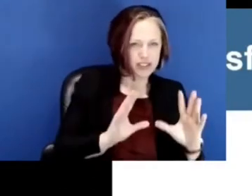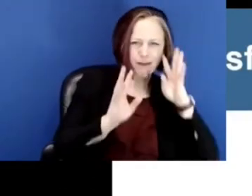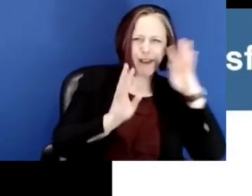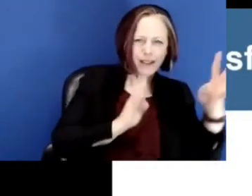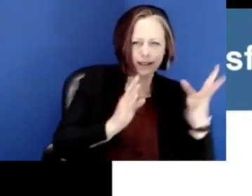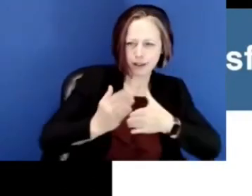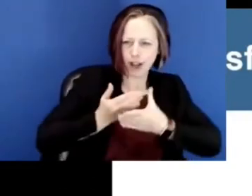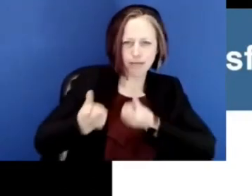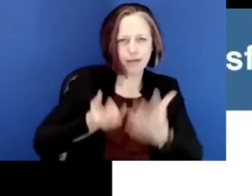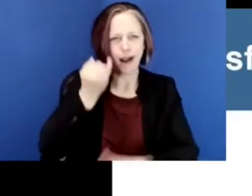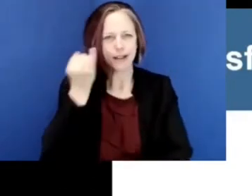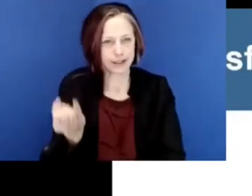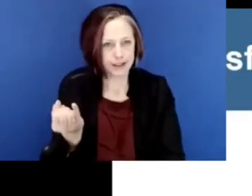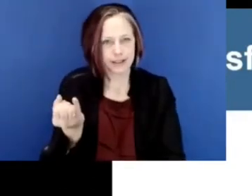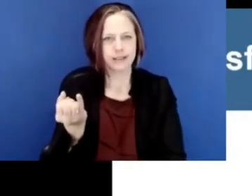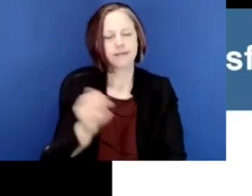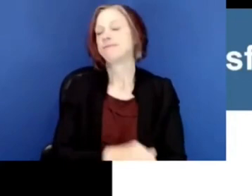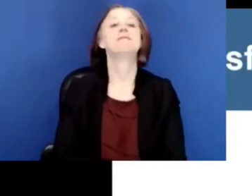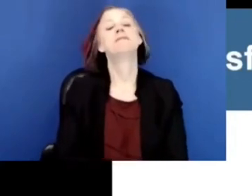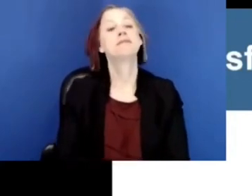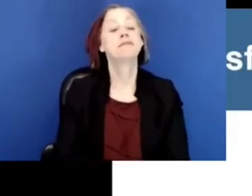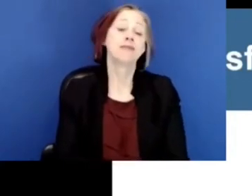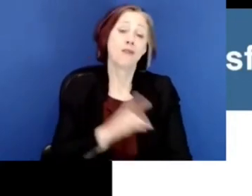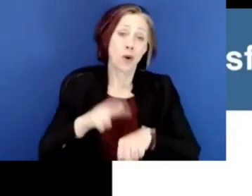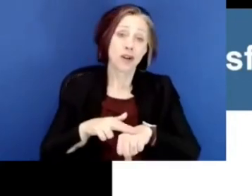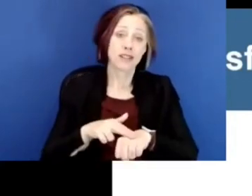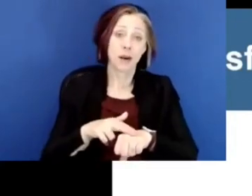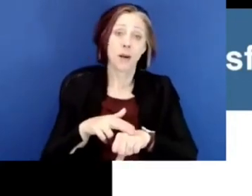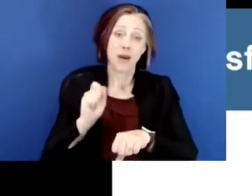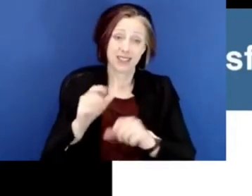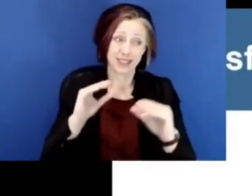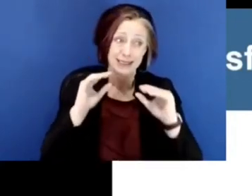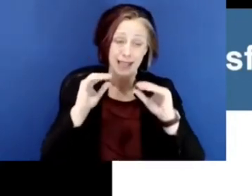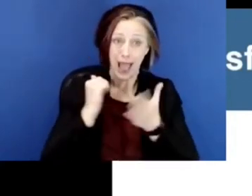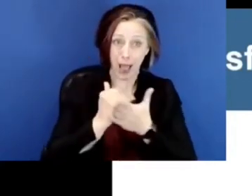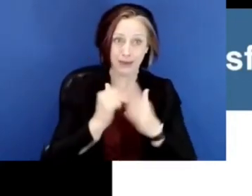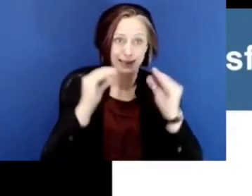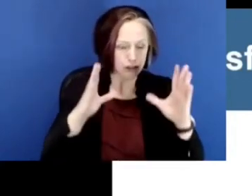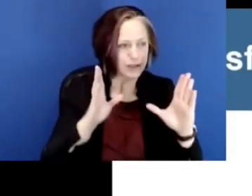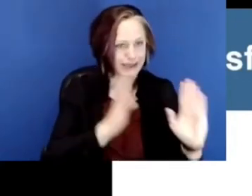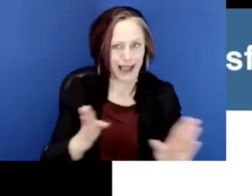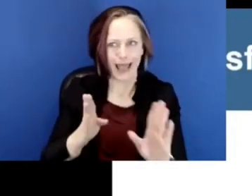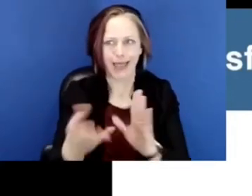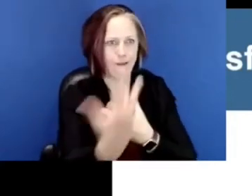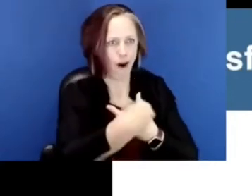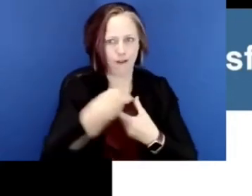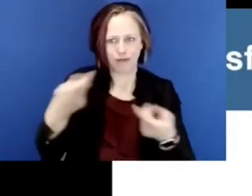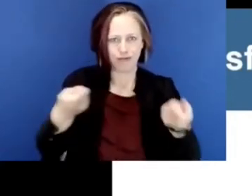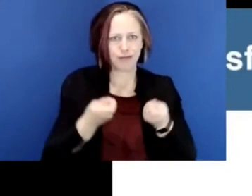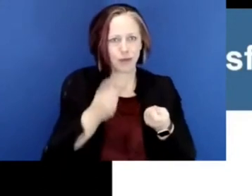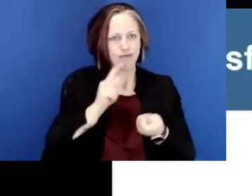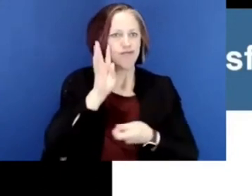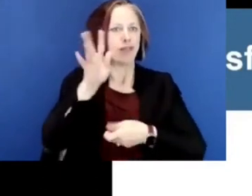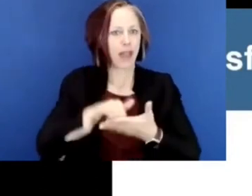inventing and sharing those inventors' inventions. And then, of course, we need to prepare educators and engage educators in